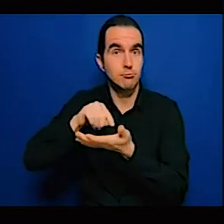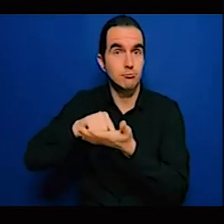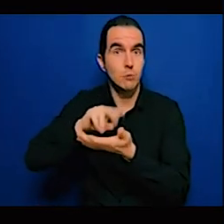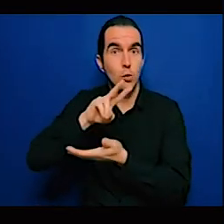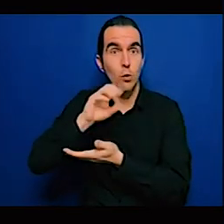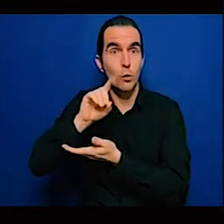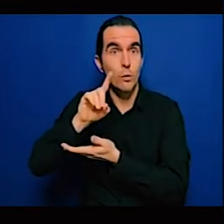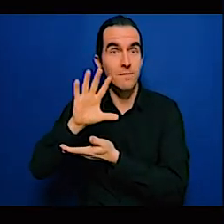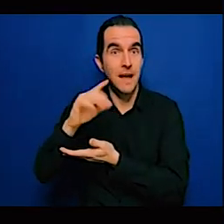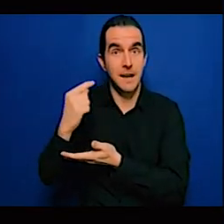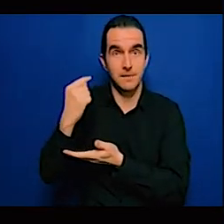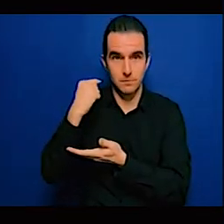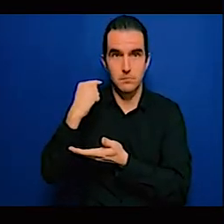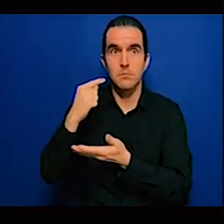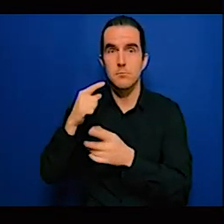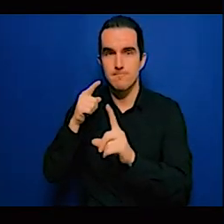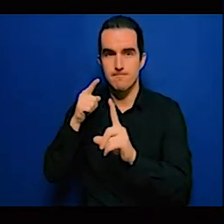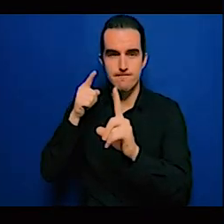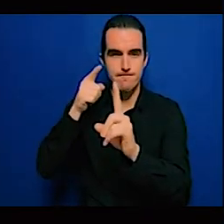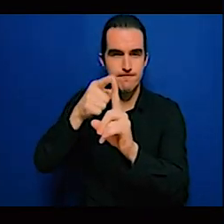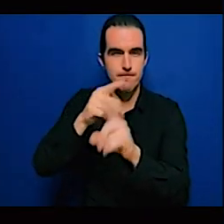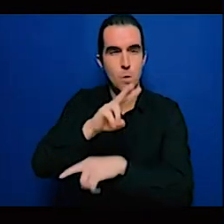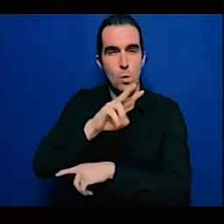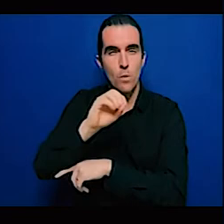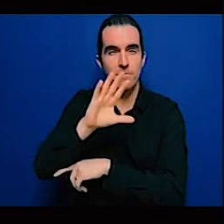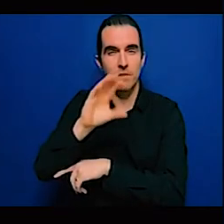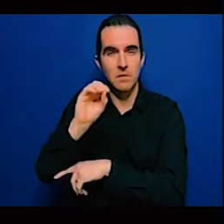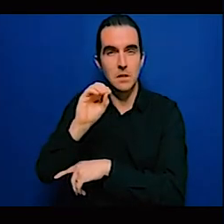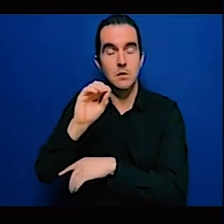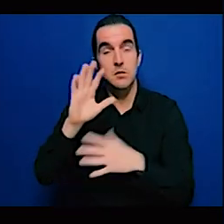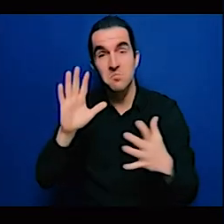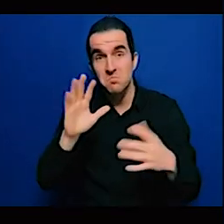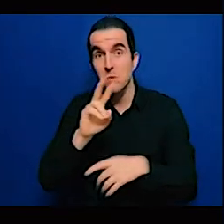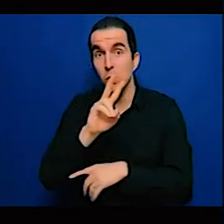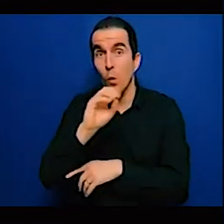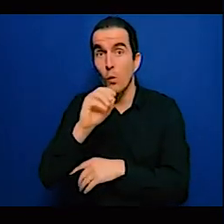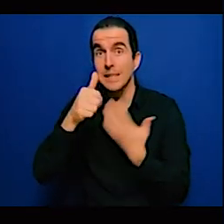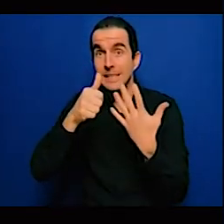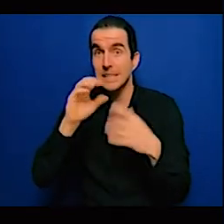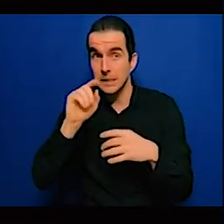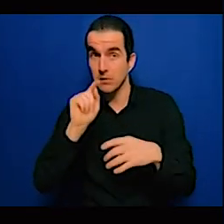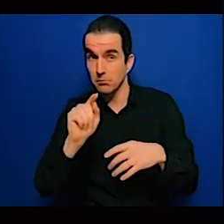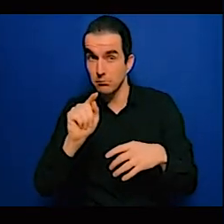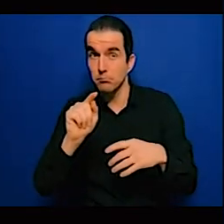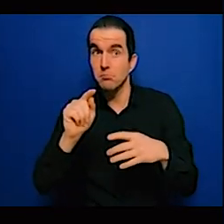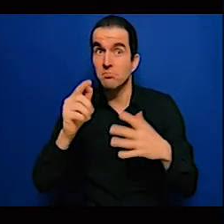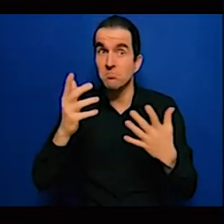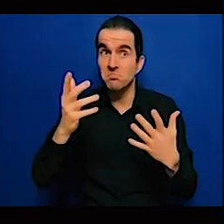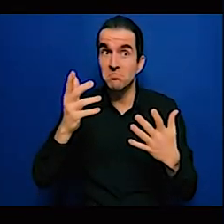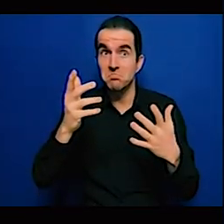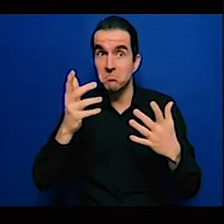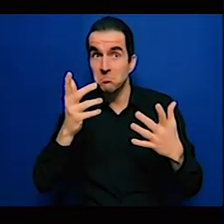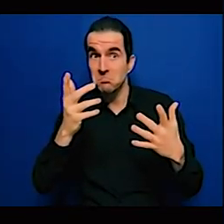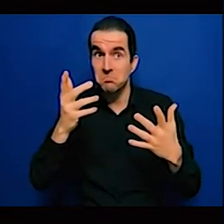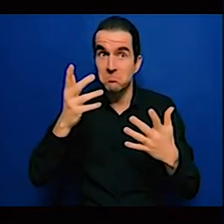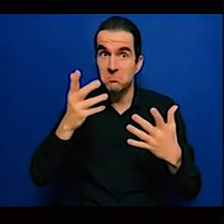In both the old reports, we had some intervals